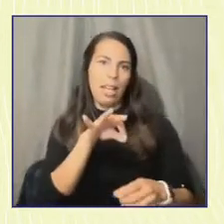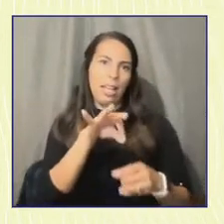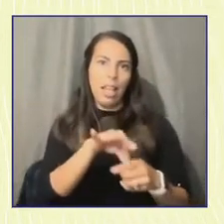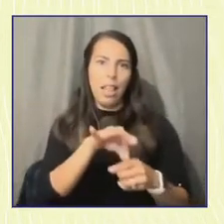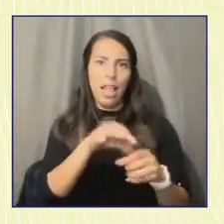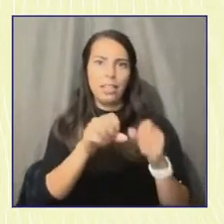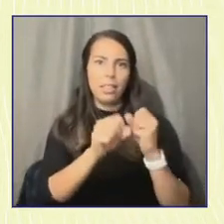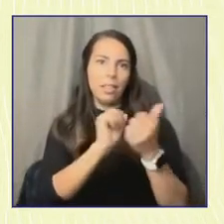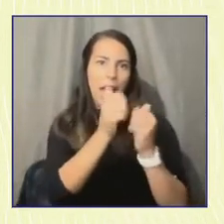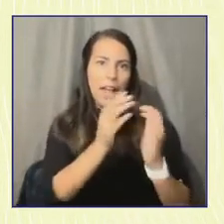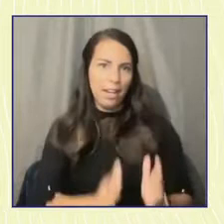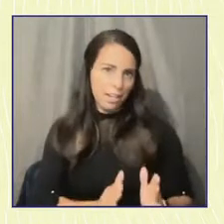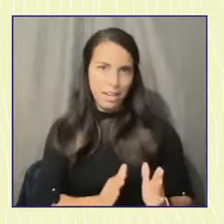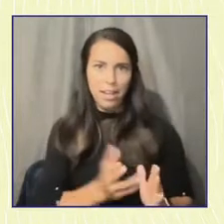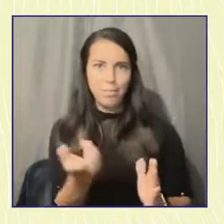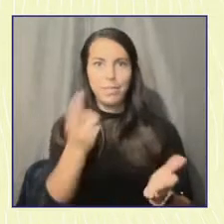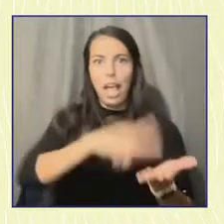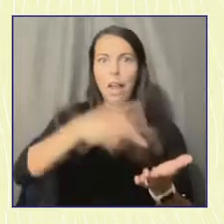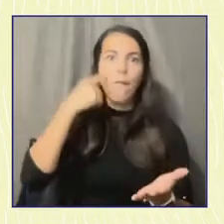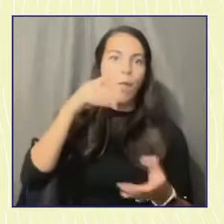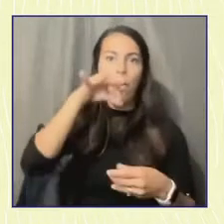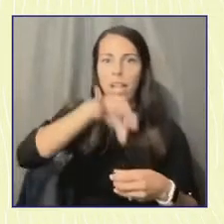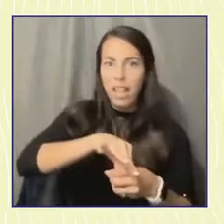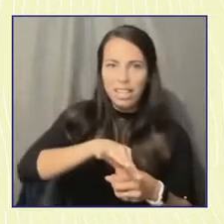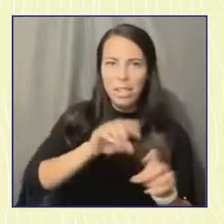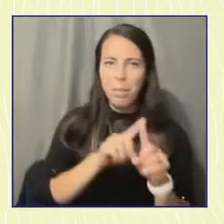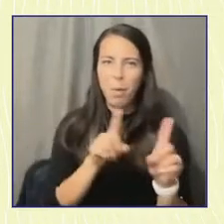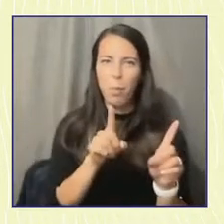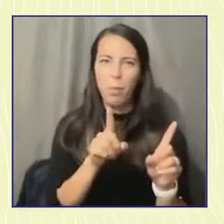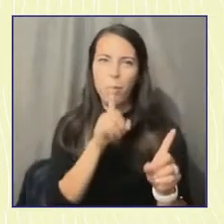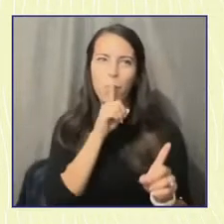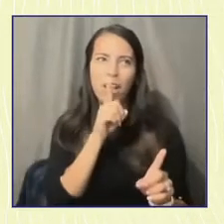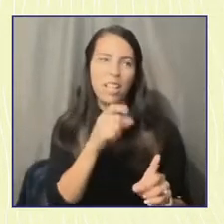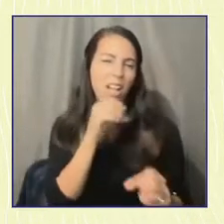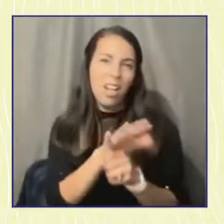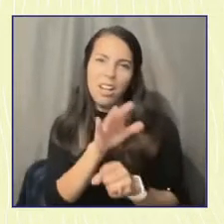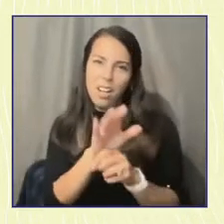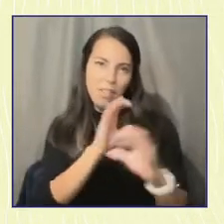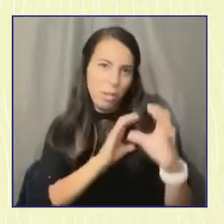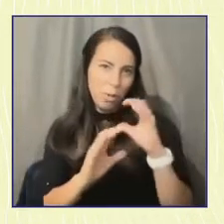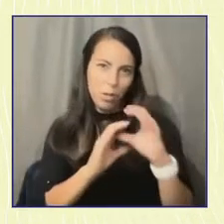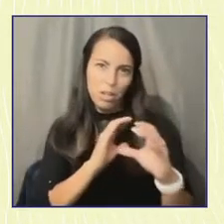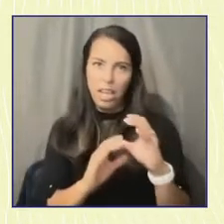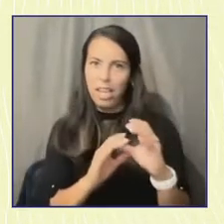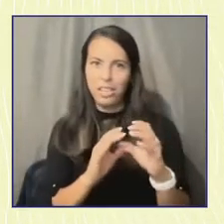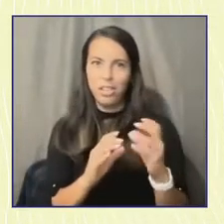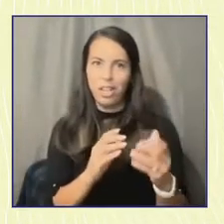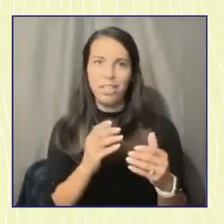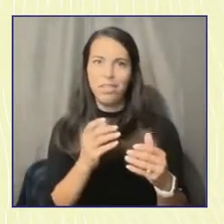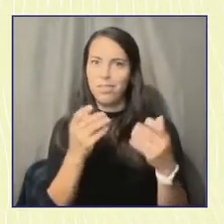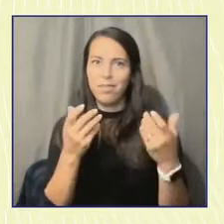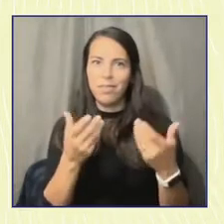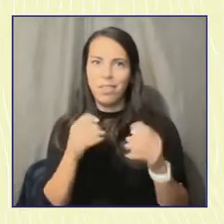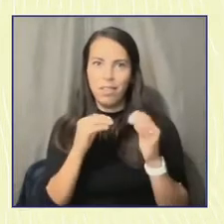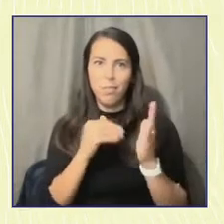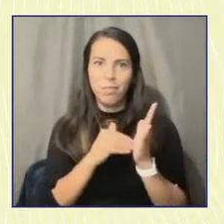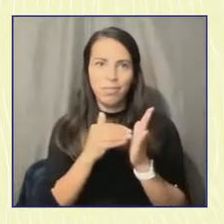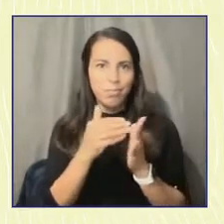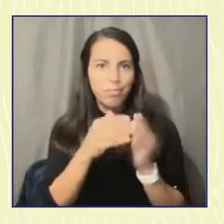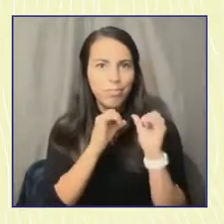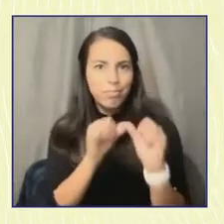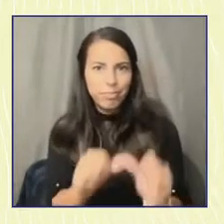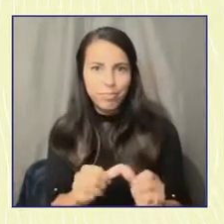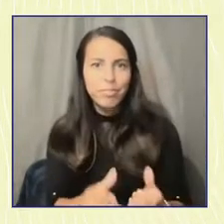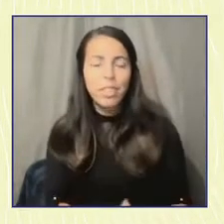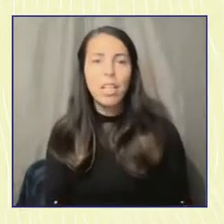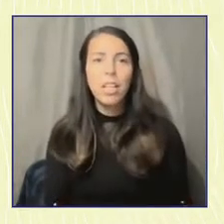whatever. But there isn't much communication between, you know, the election cycles. So in your own work, you mentioned that you really focus on the sort of